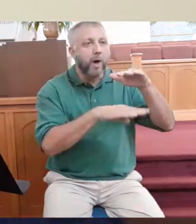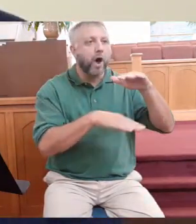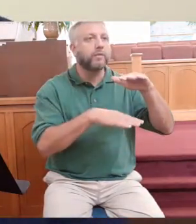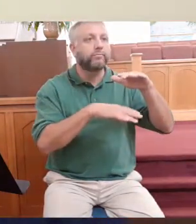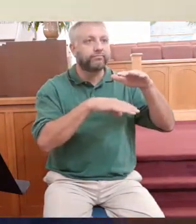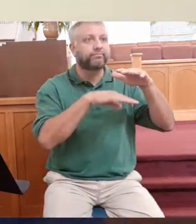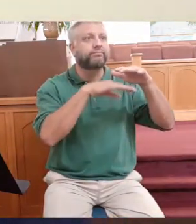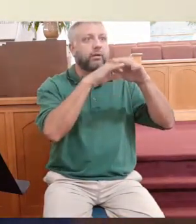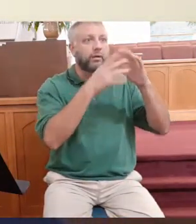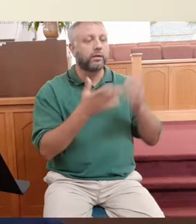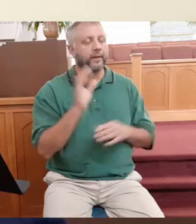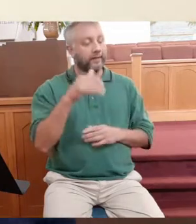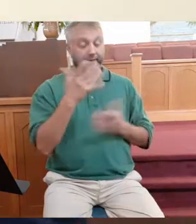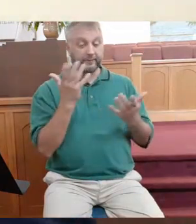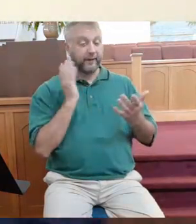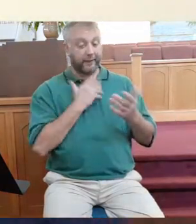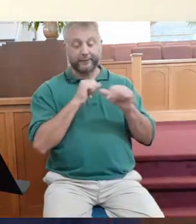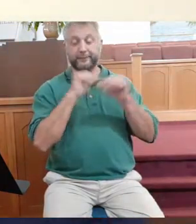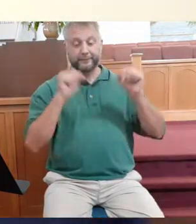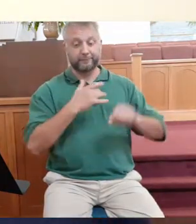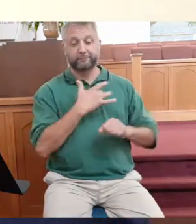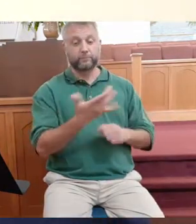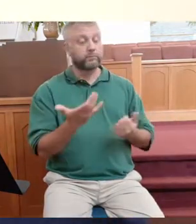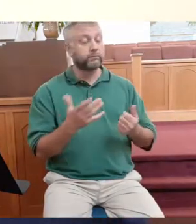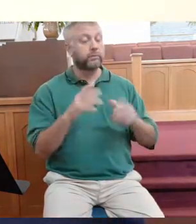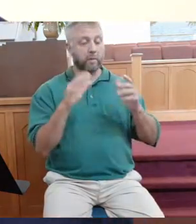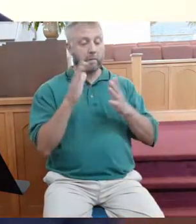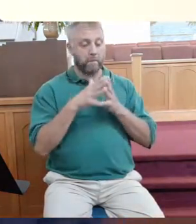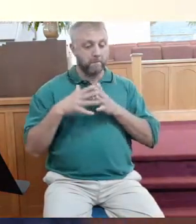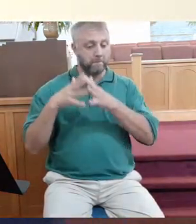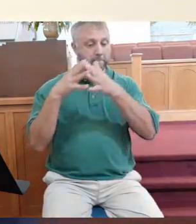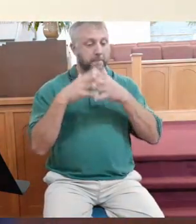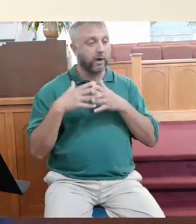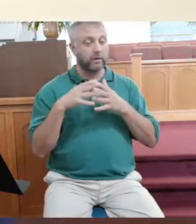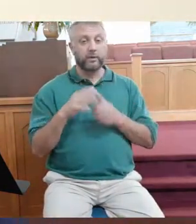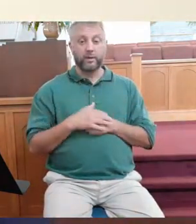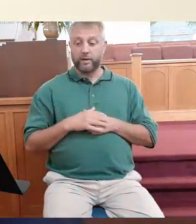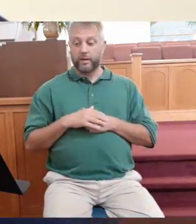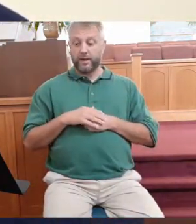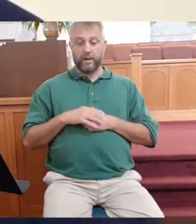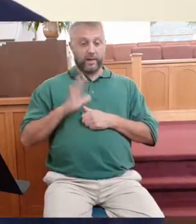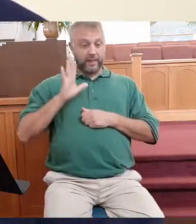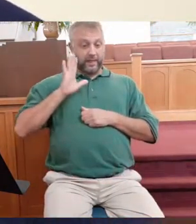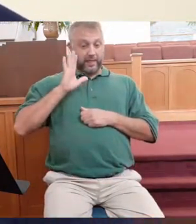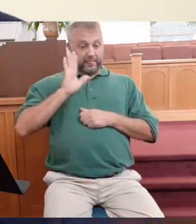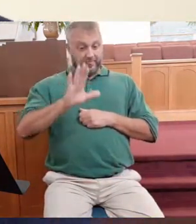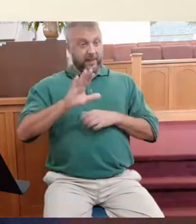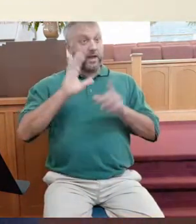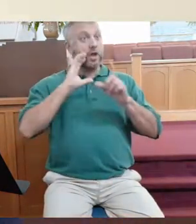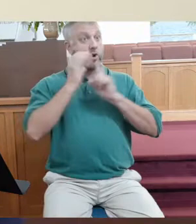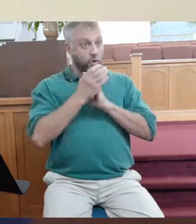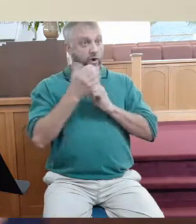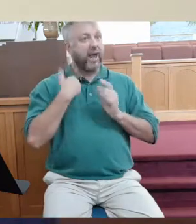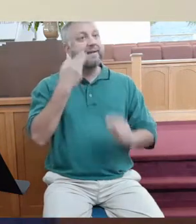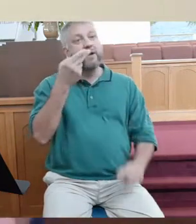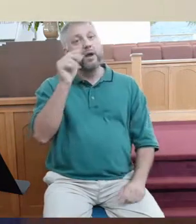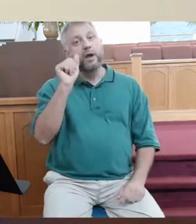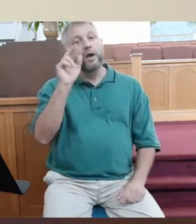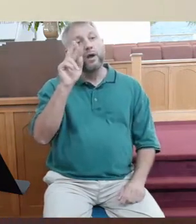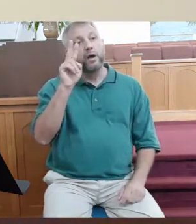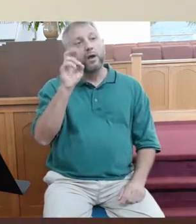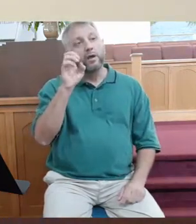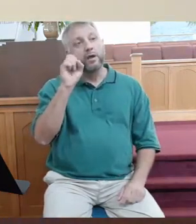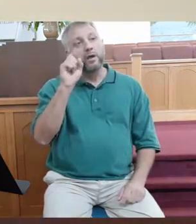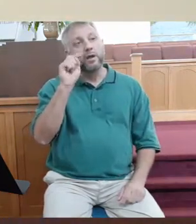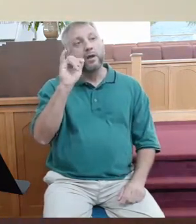up. That's kind of how our work system takes place here in America. But in their culture, there was an issue with harvesting. Listen to